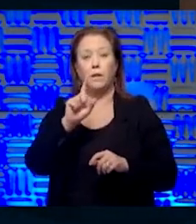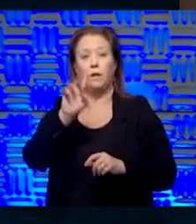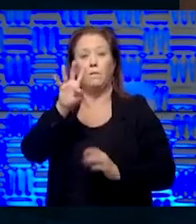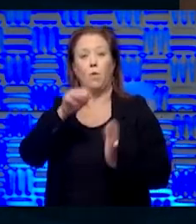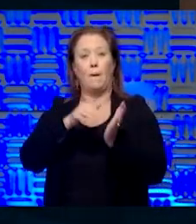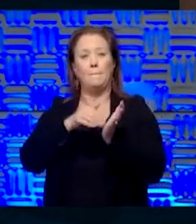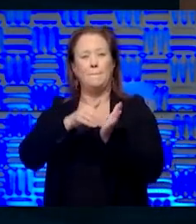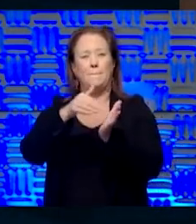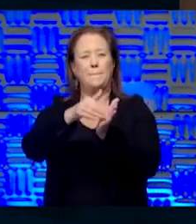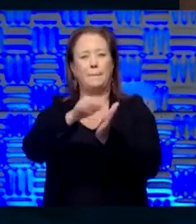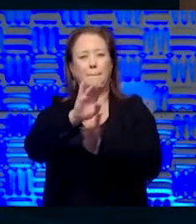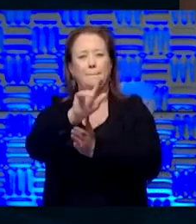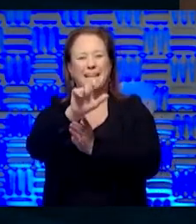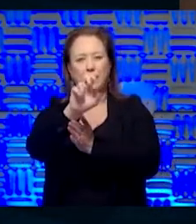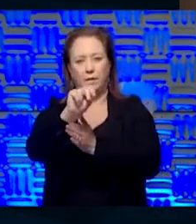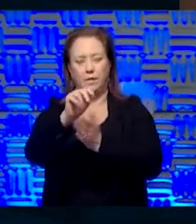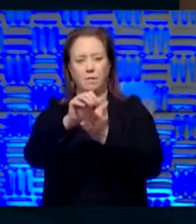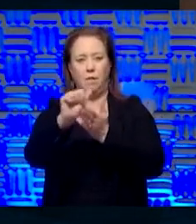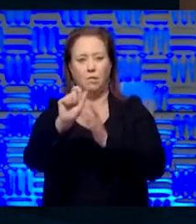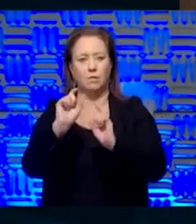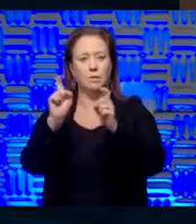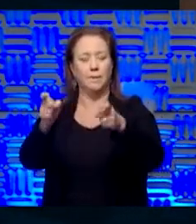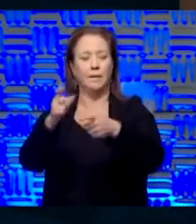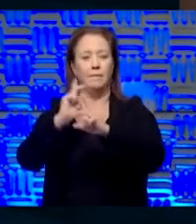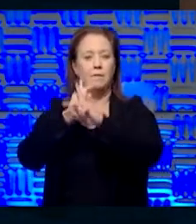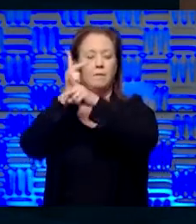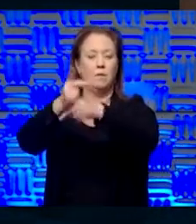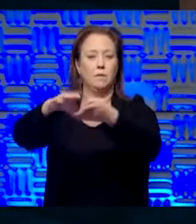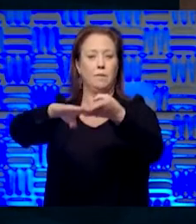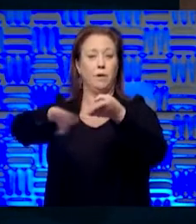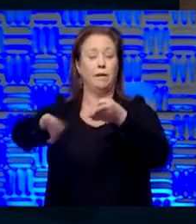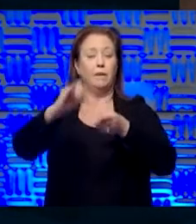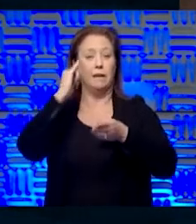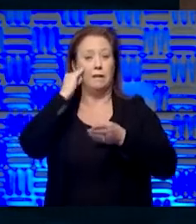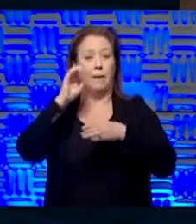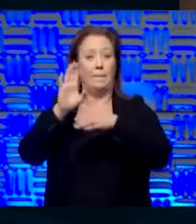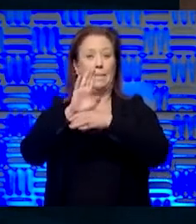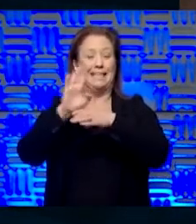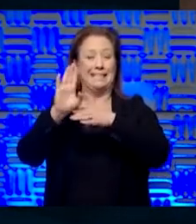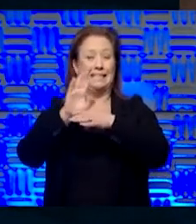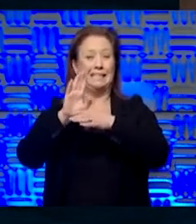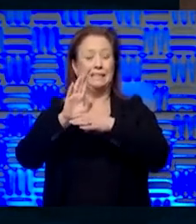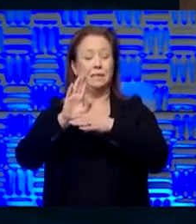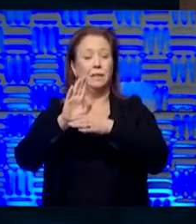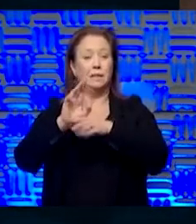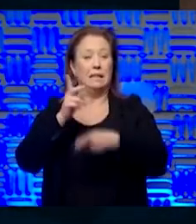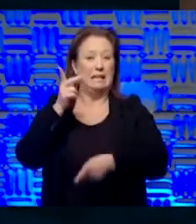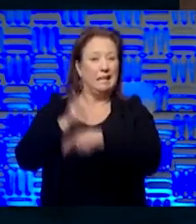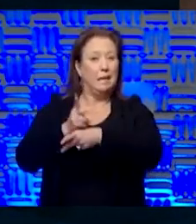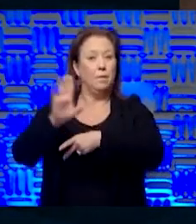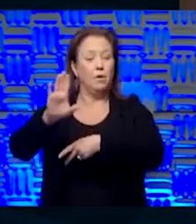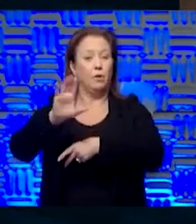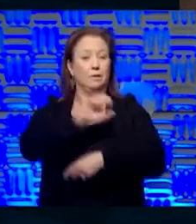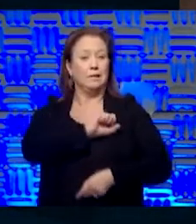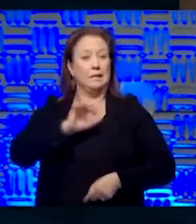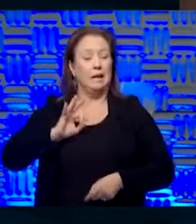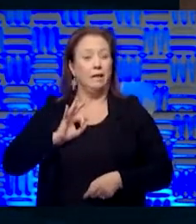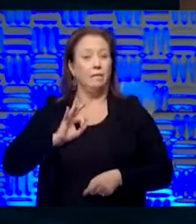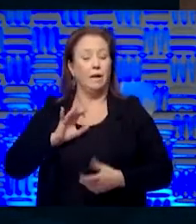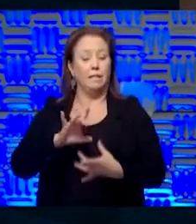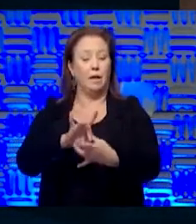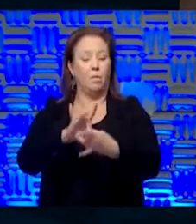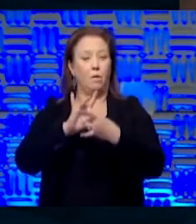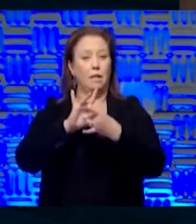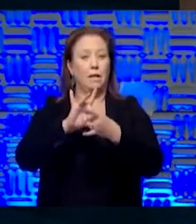billion being put into loans that will be forgiven if, if businesses keep their employees employed, keeping that relationship,